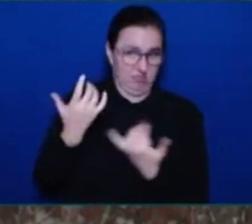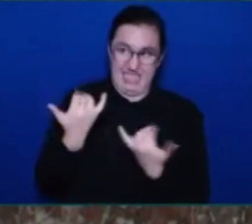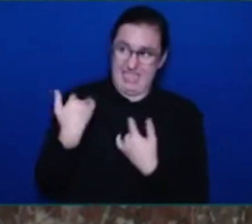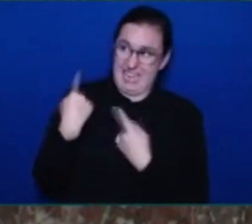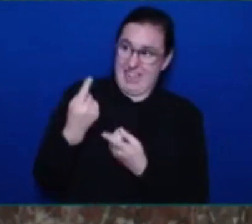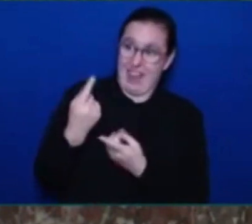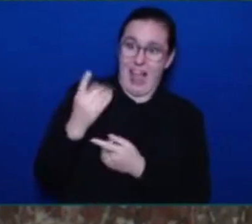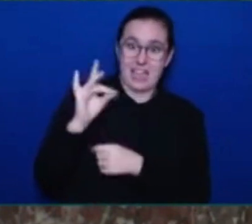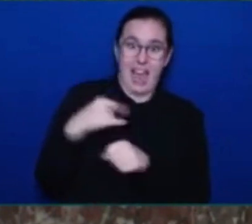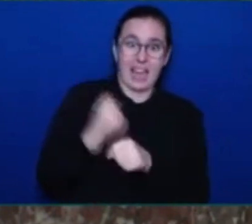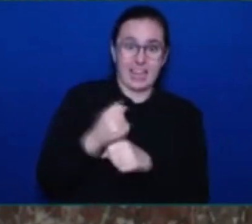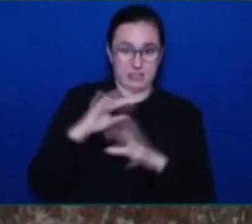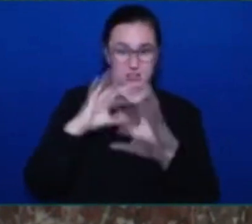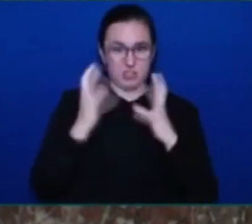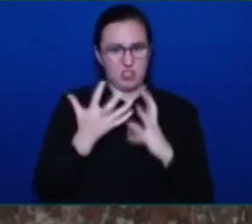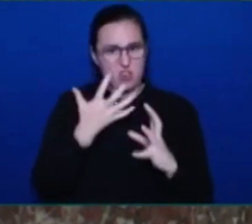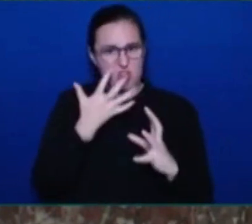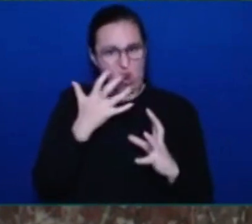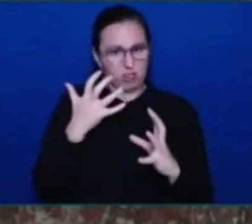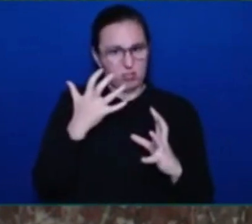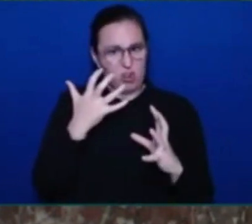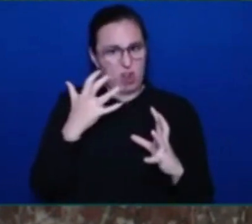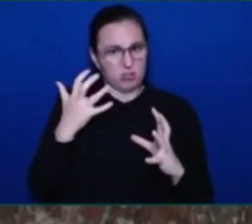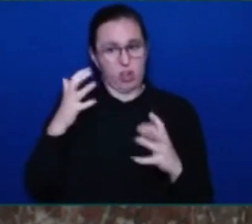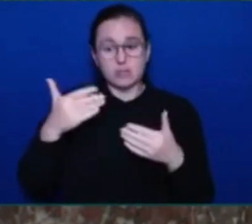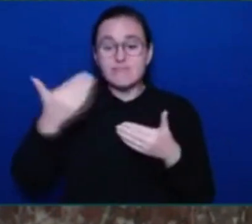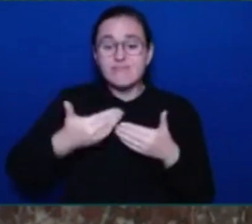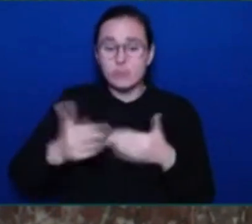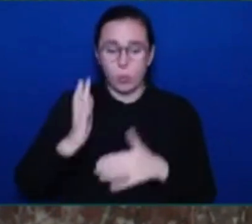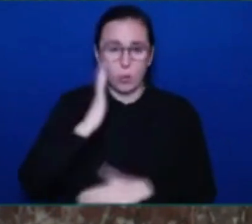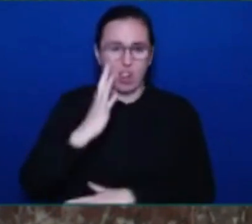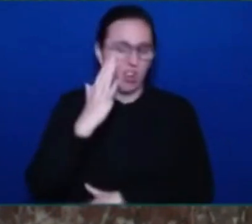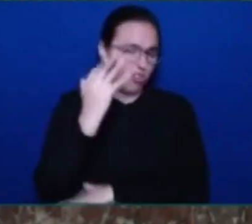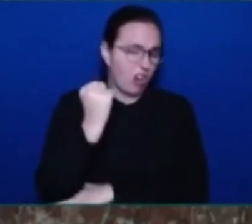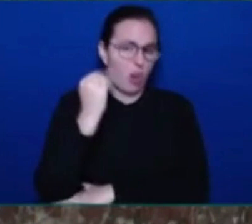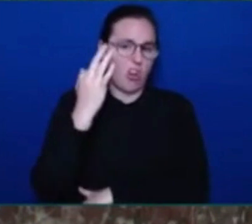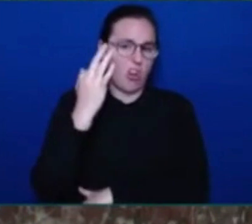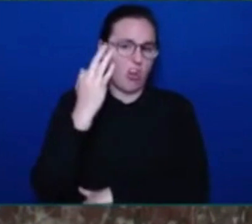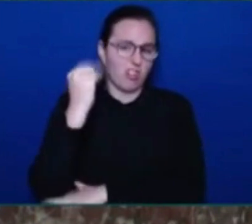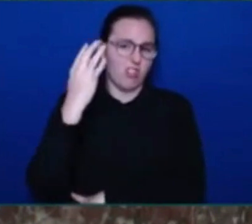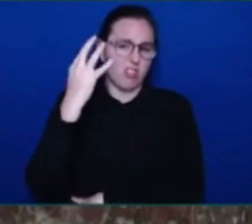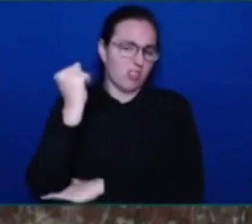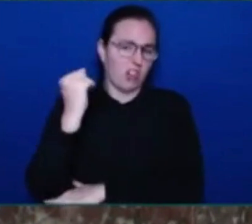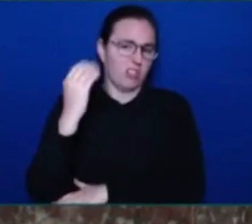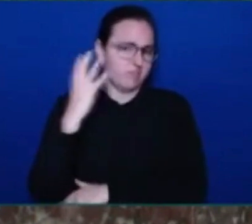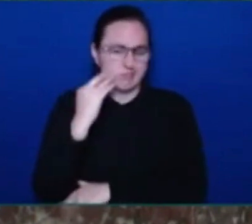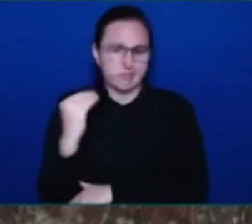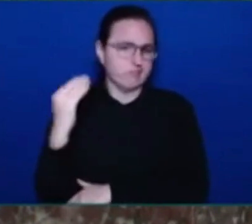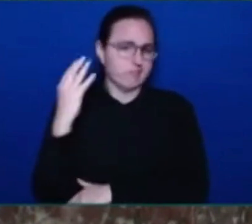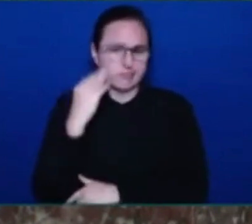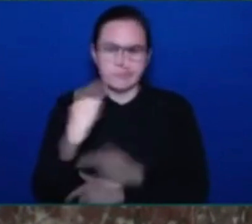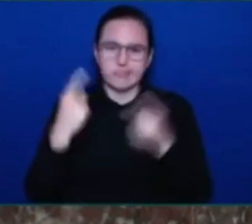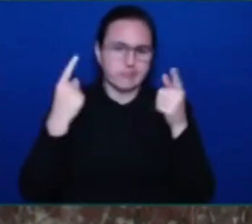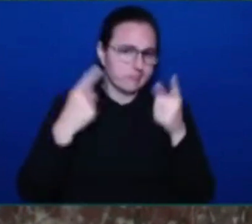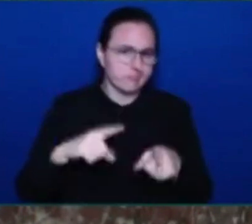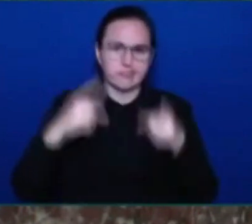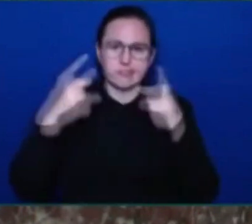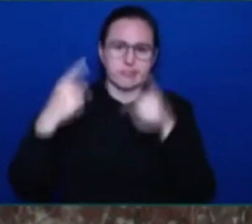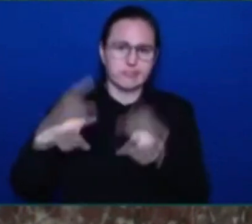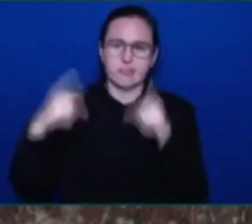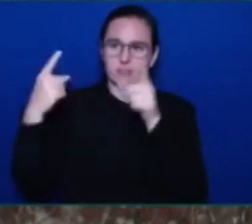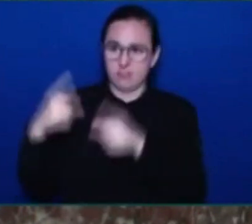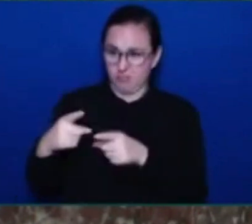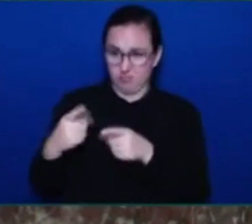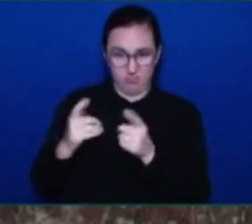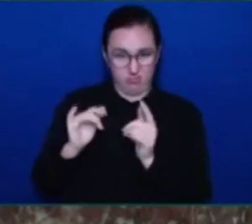This is the world that our young people are growing up in. A better future sees